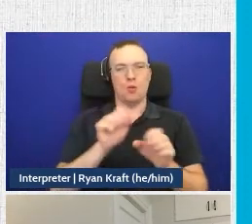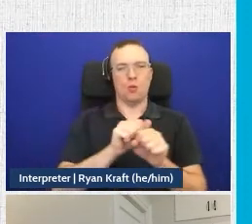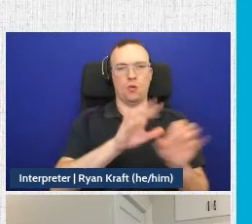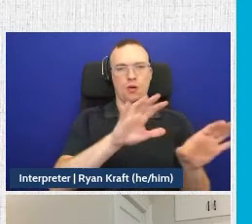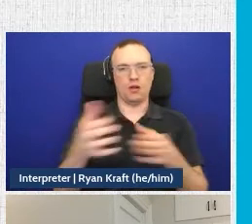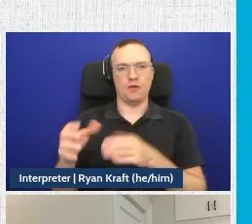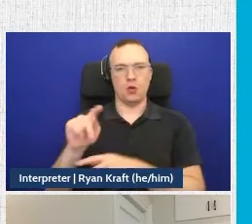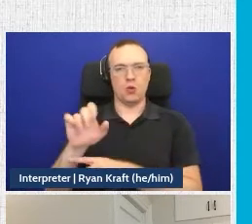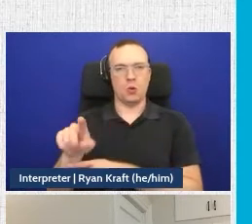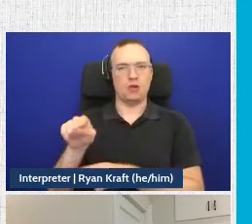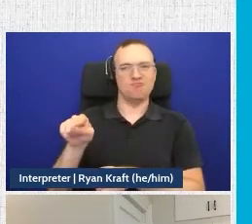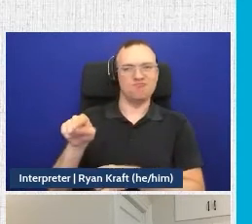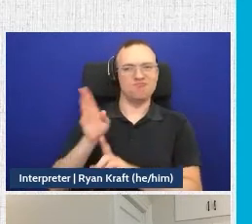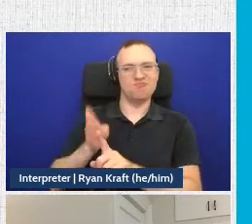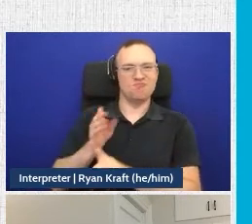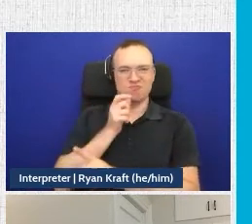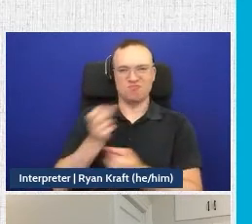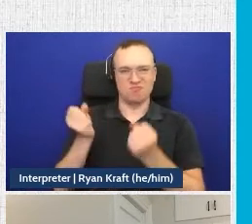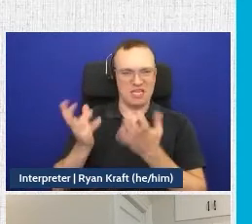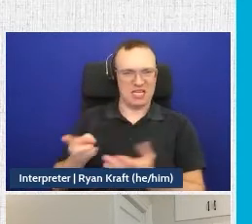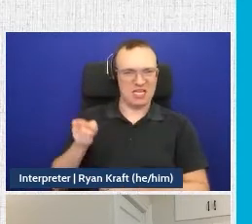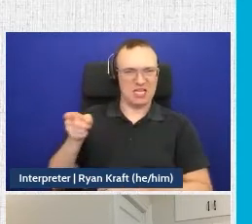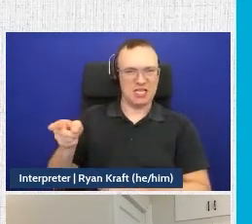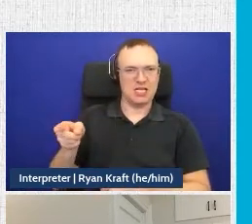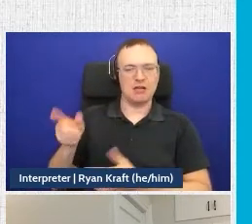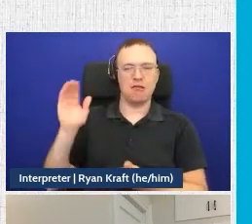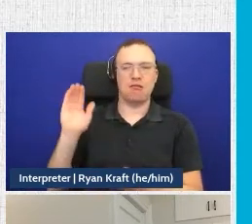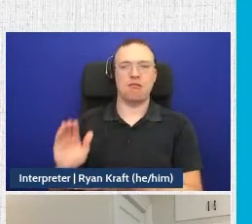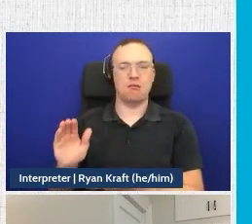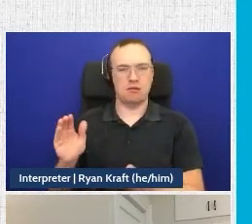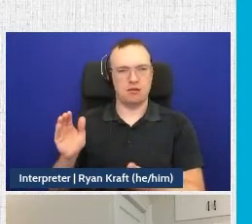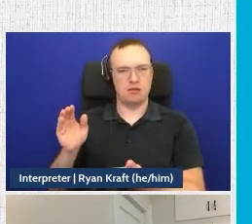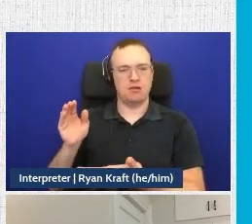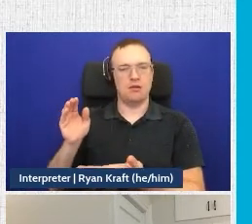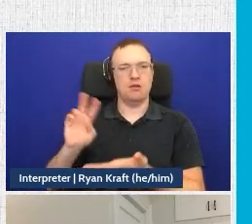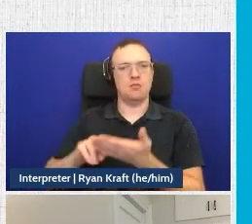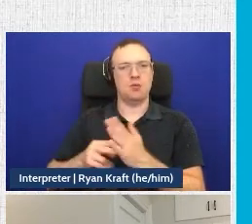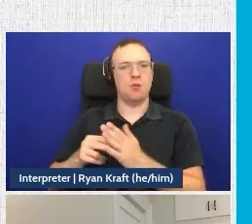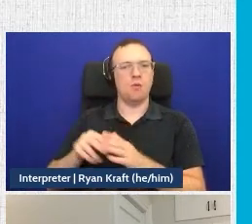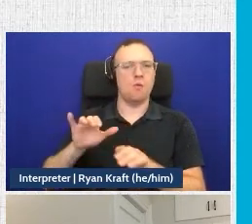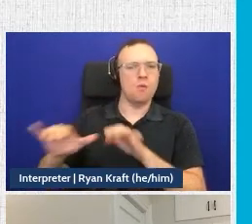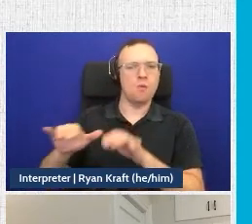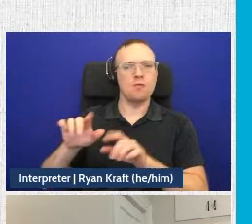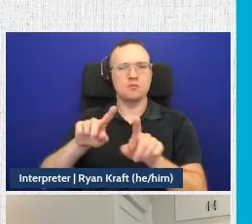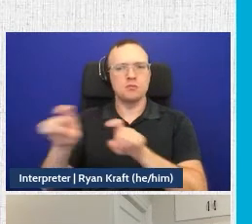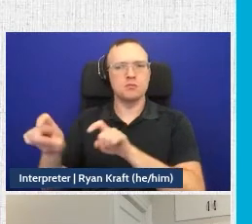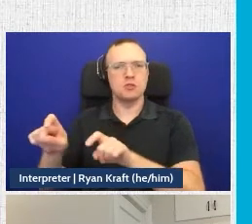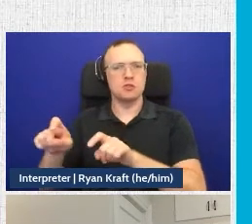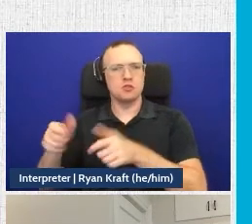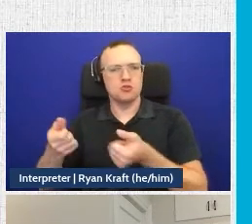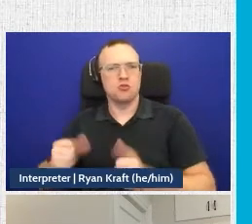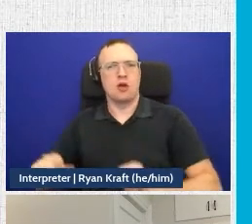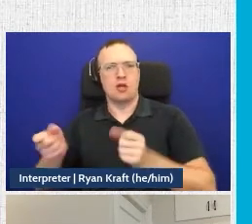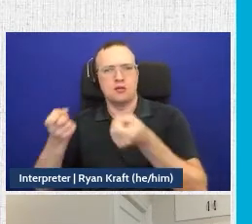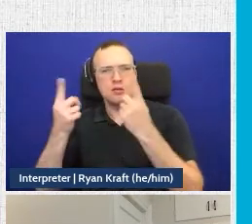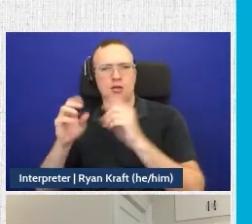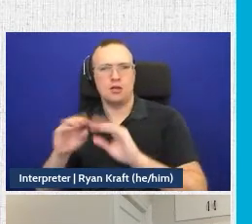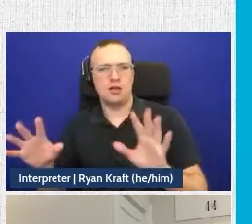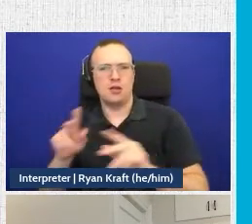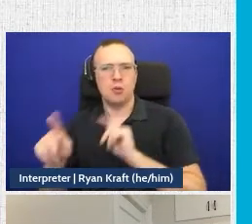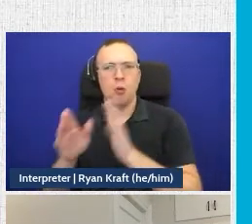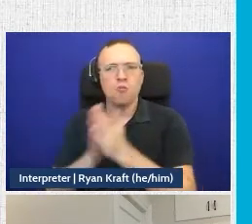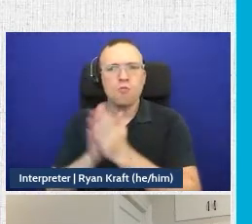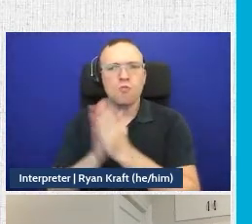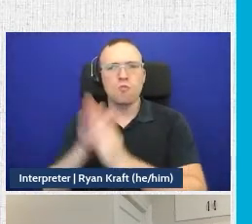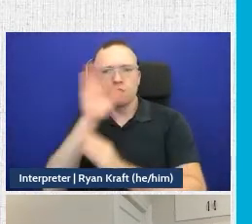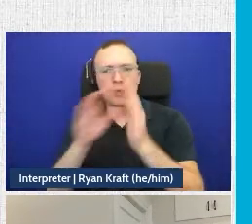tool wasn't seeing the same uptick in users. So we've been conducting some market research to understand what people are searching for